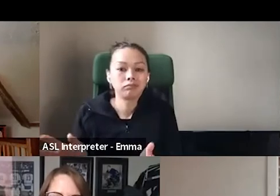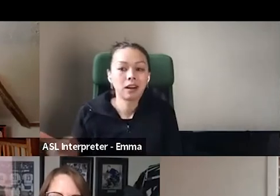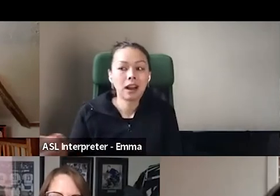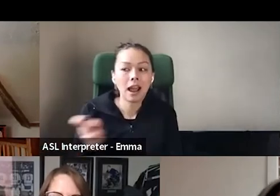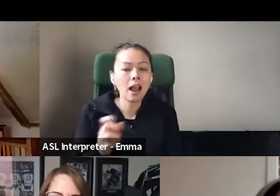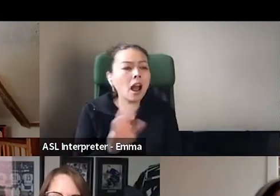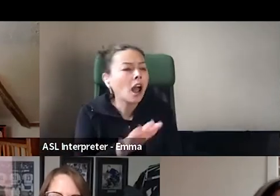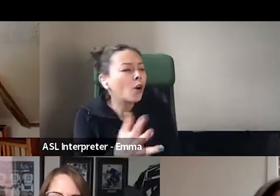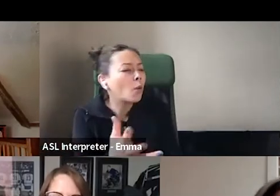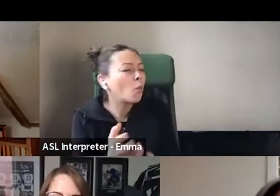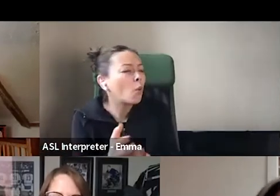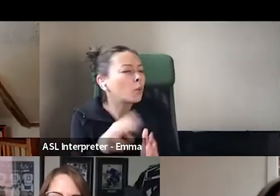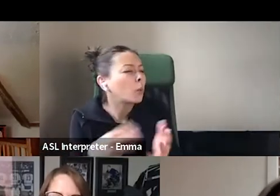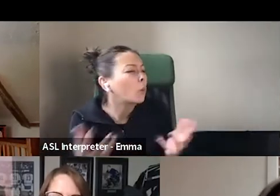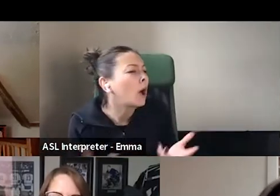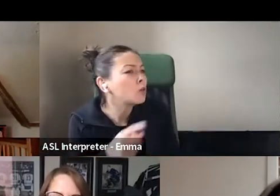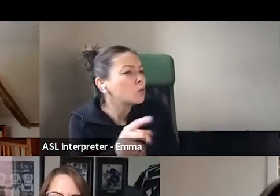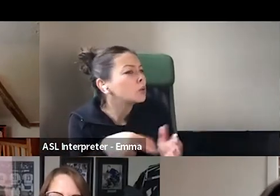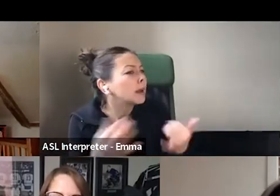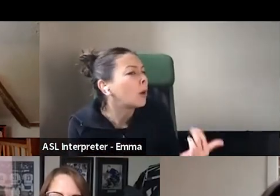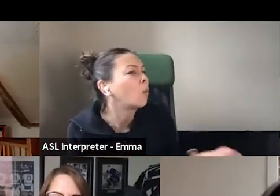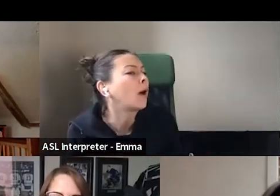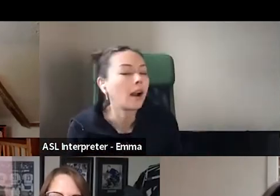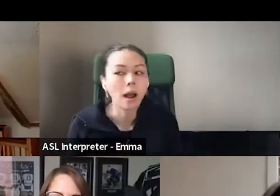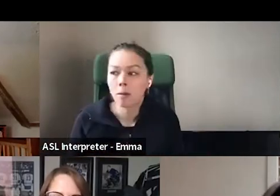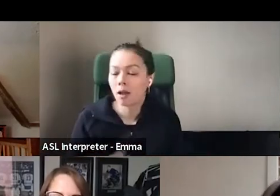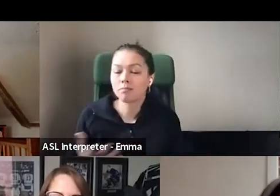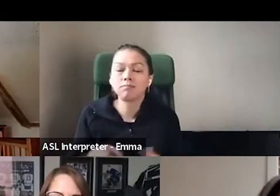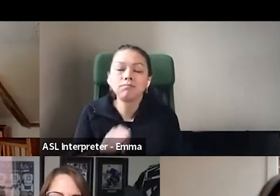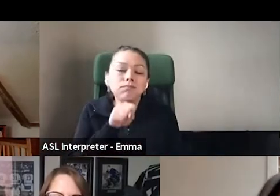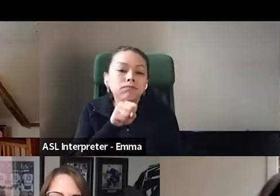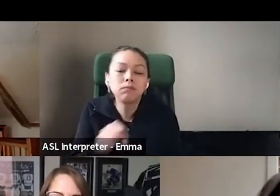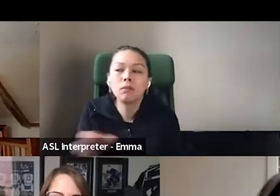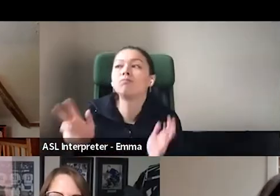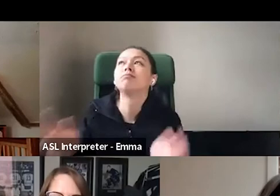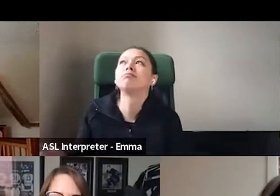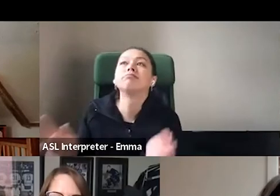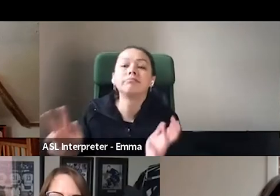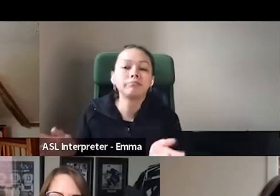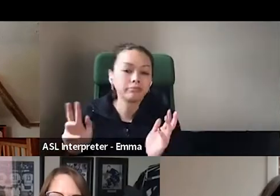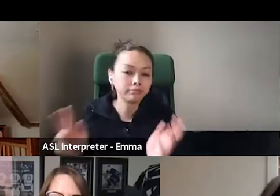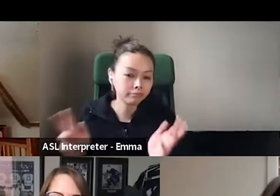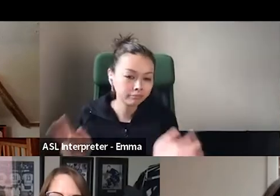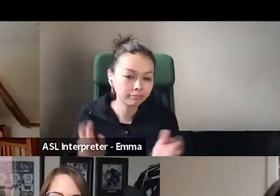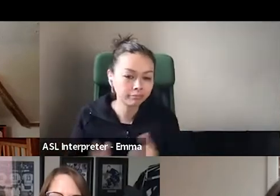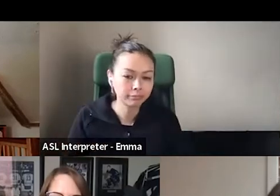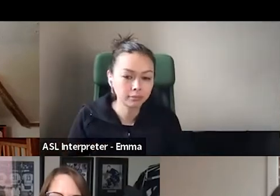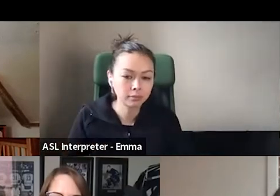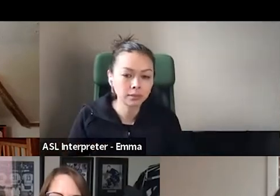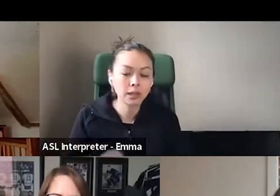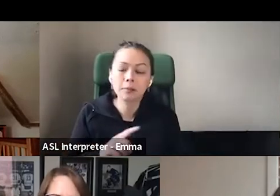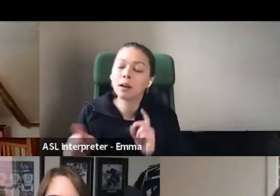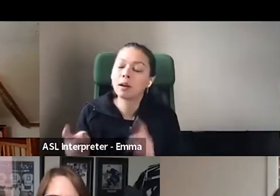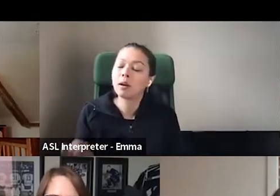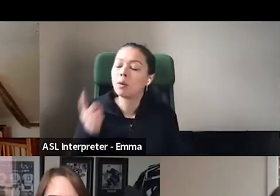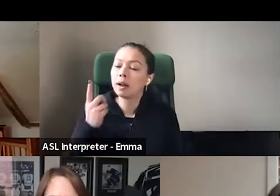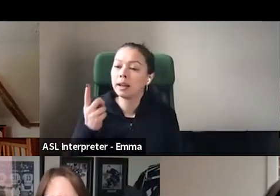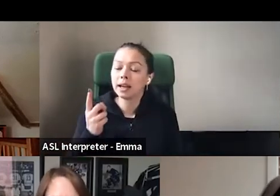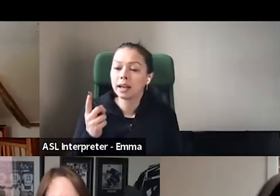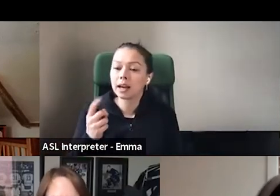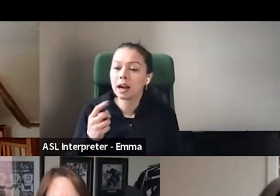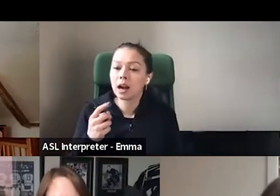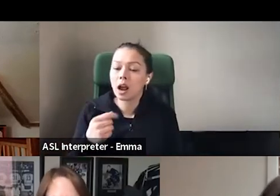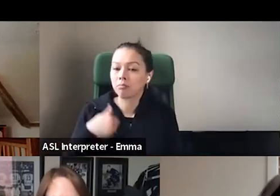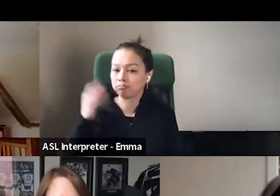Um, the one thing I guess I didn't know is just how much all I do is think about the bookstore at all